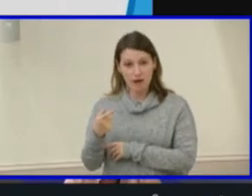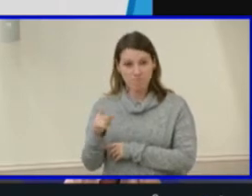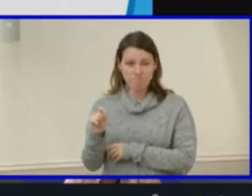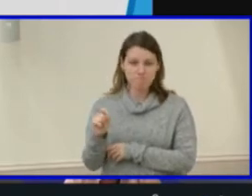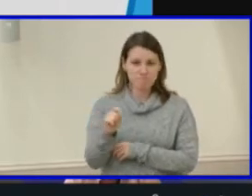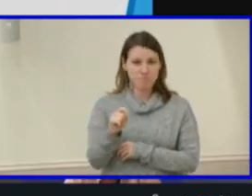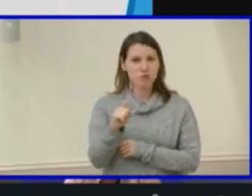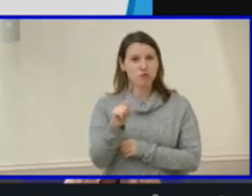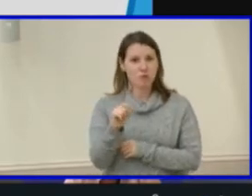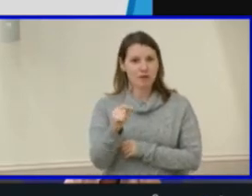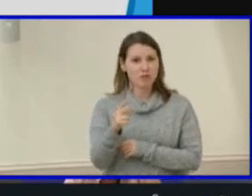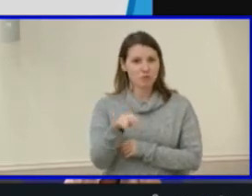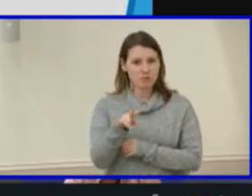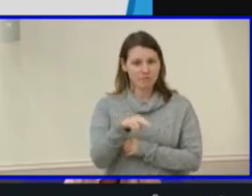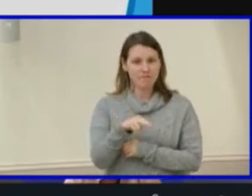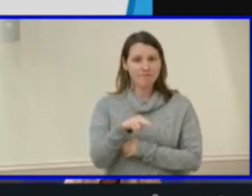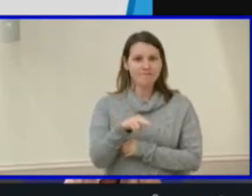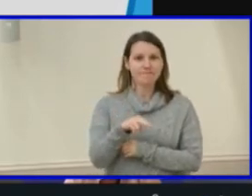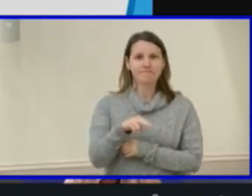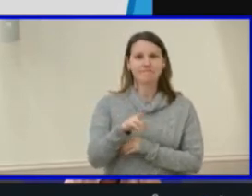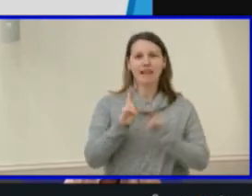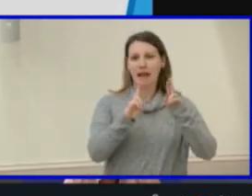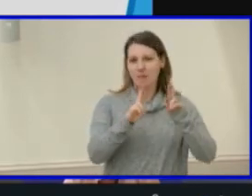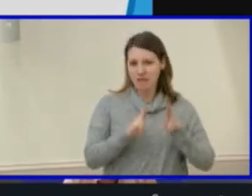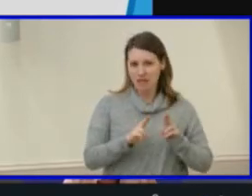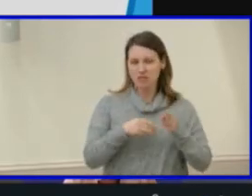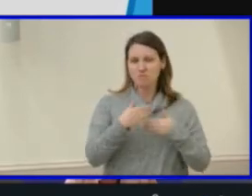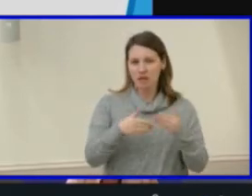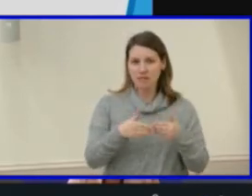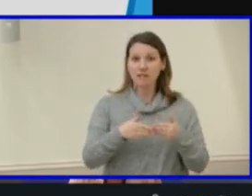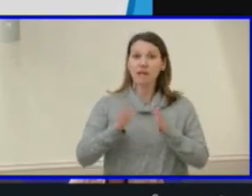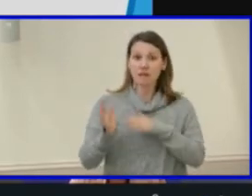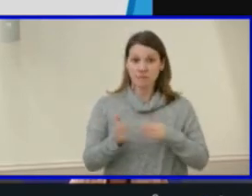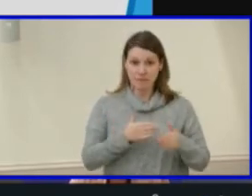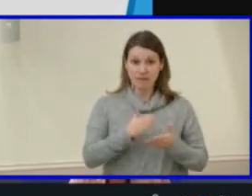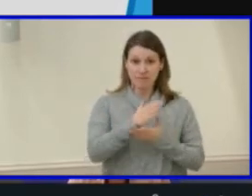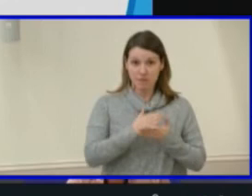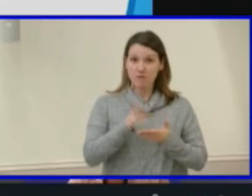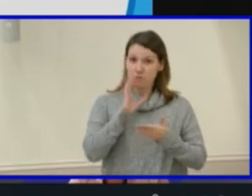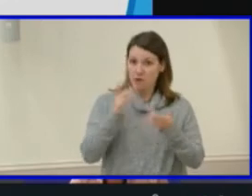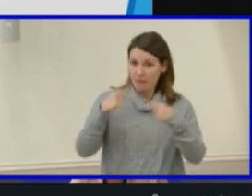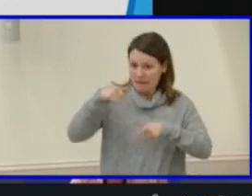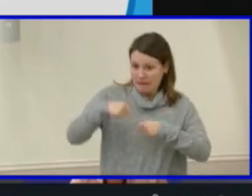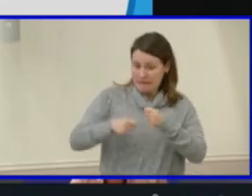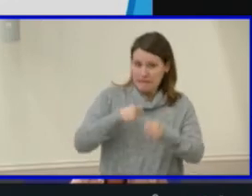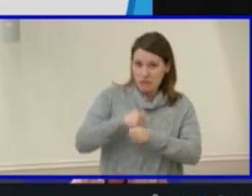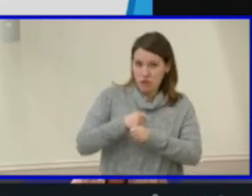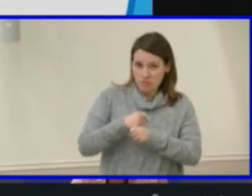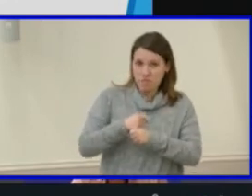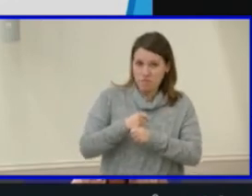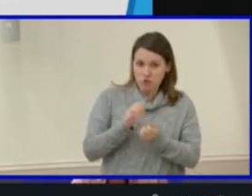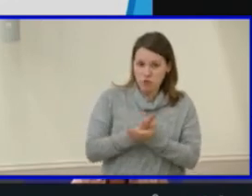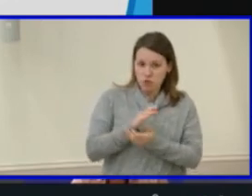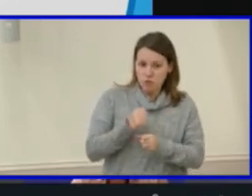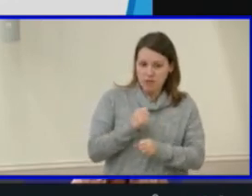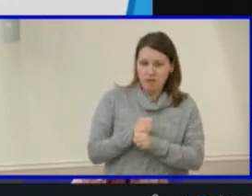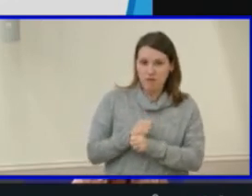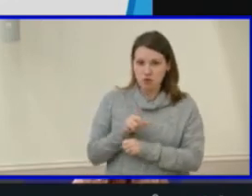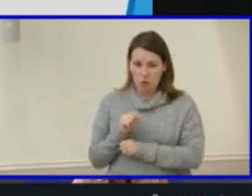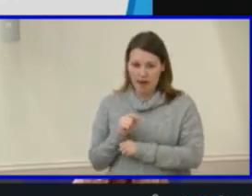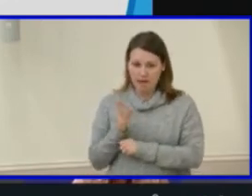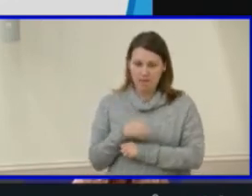process. The planning stage and application review would take place this year during school year 2020-2021.